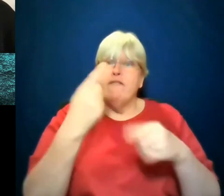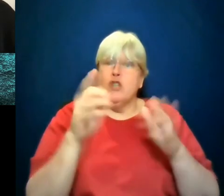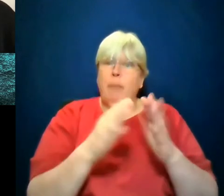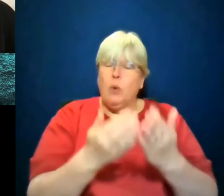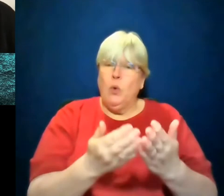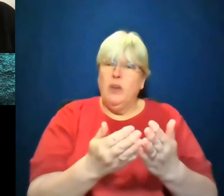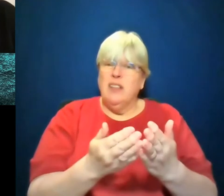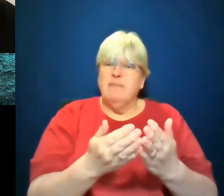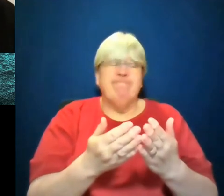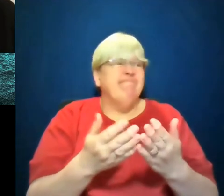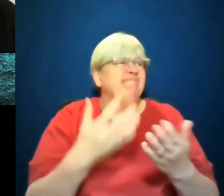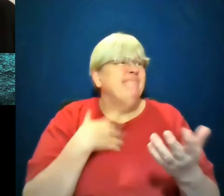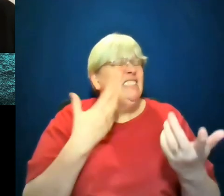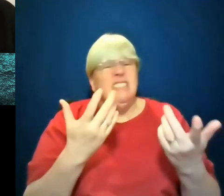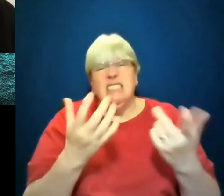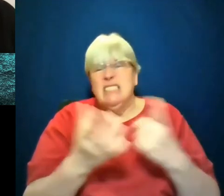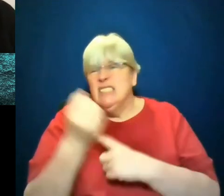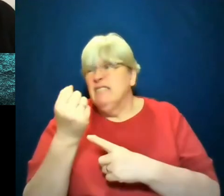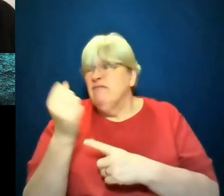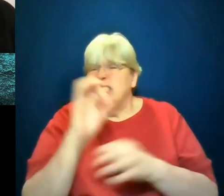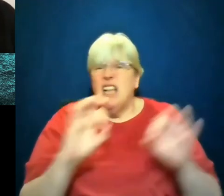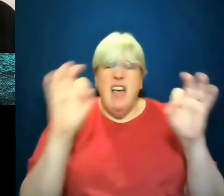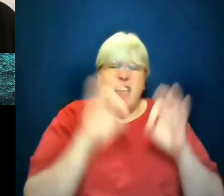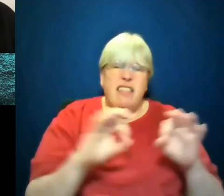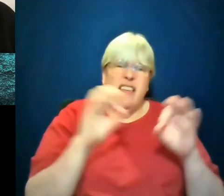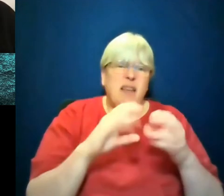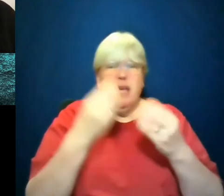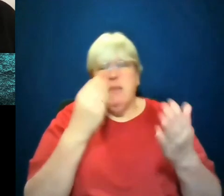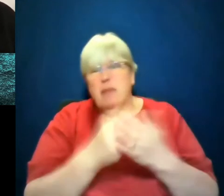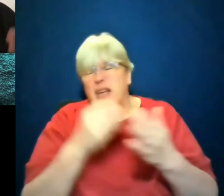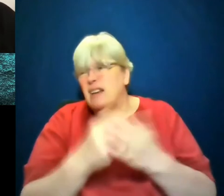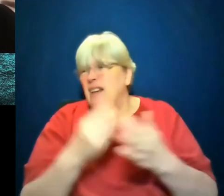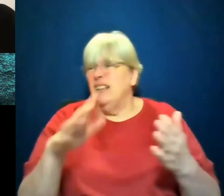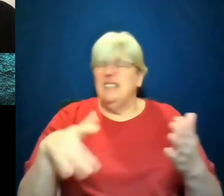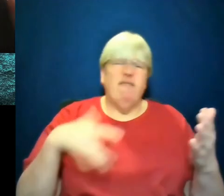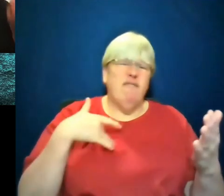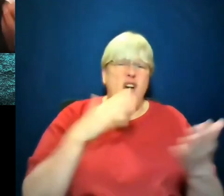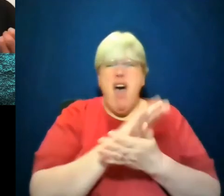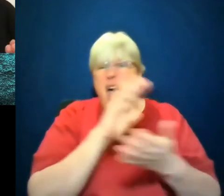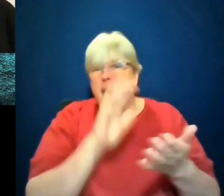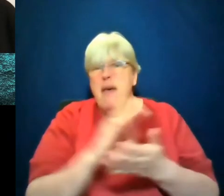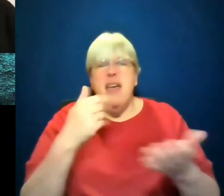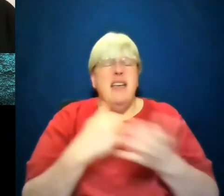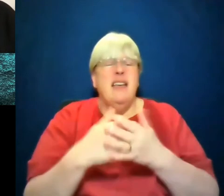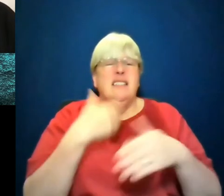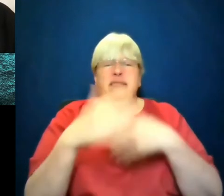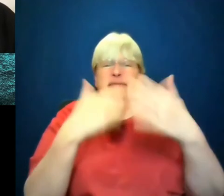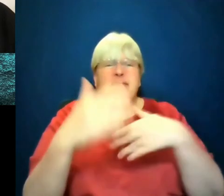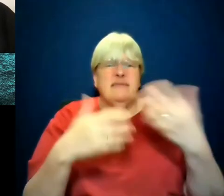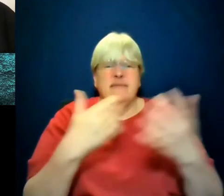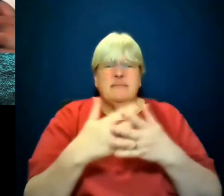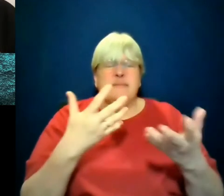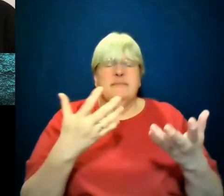really getting where I wanted to get. I was making money, but nothing was getting made. And of course, all of these, it just felt heavy. And